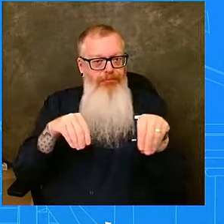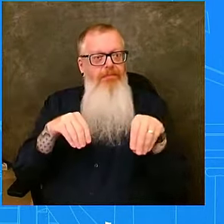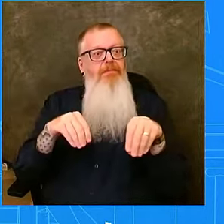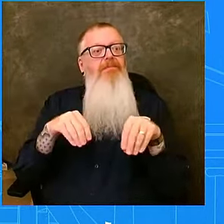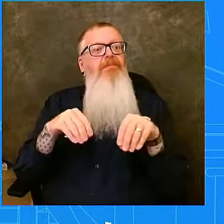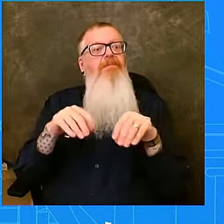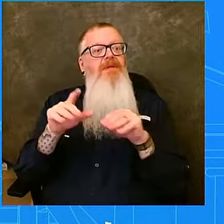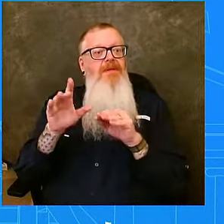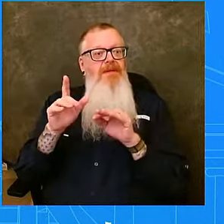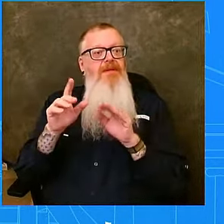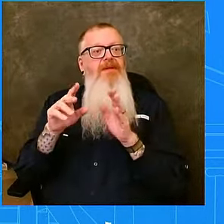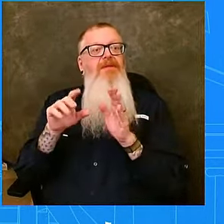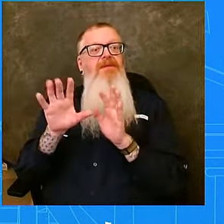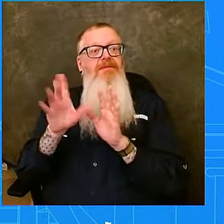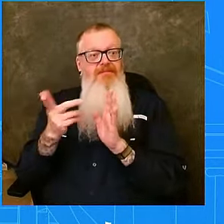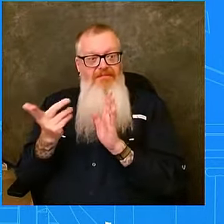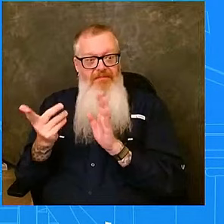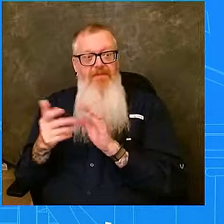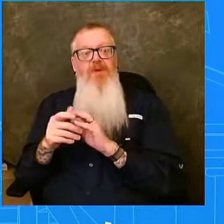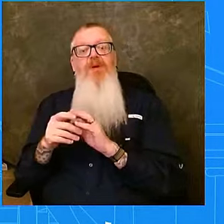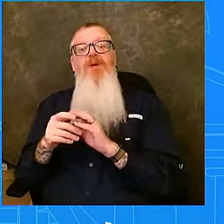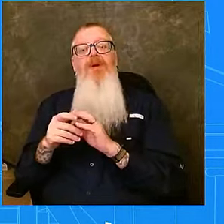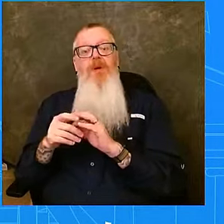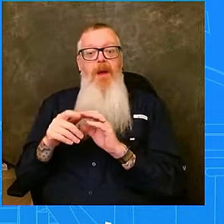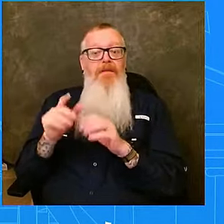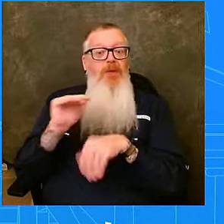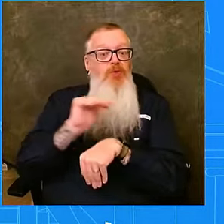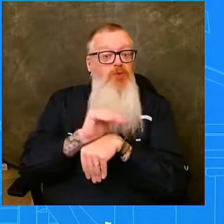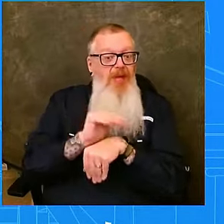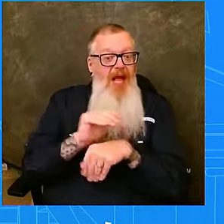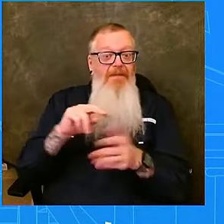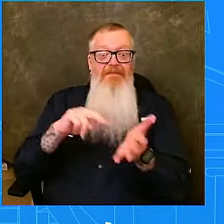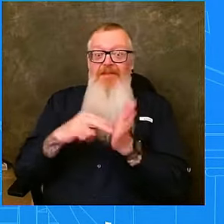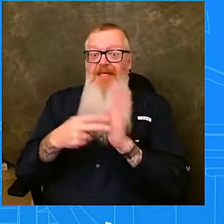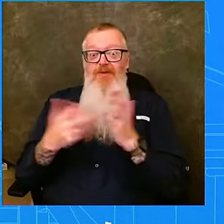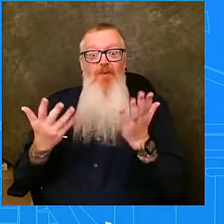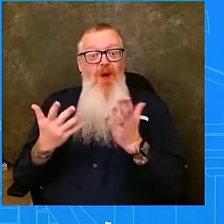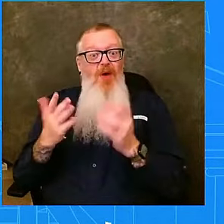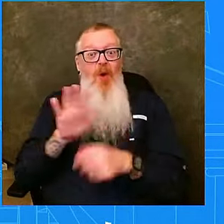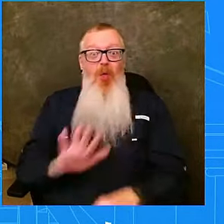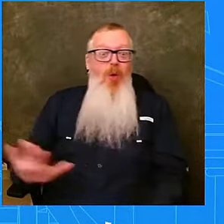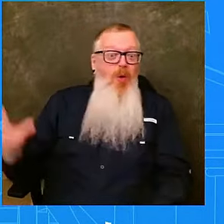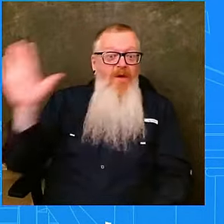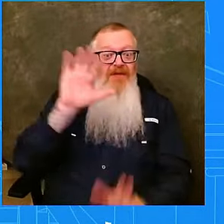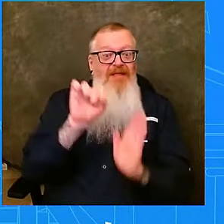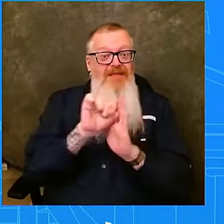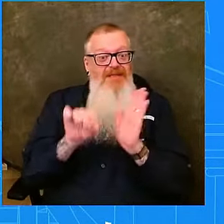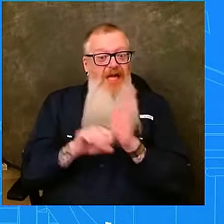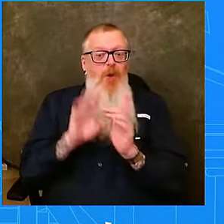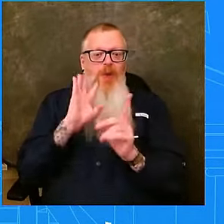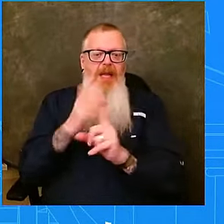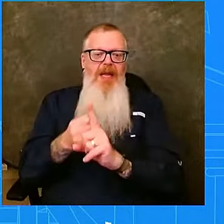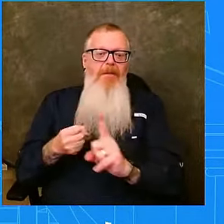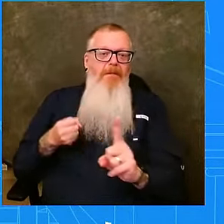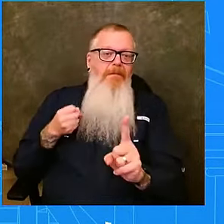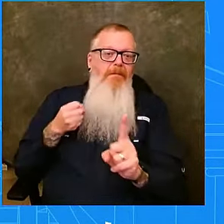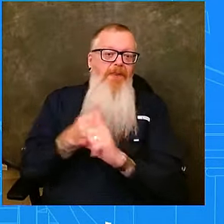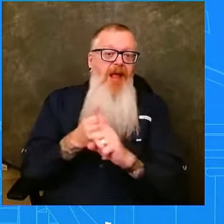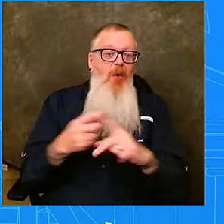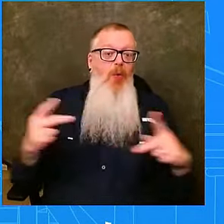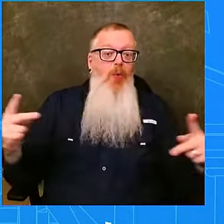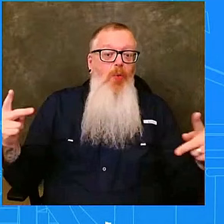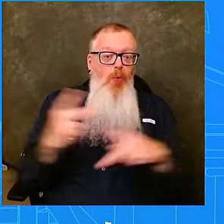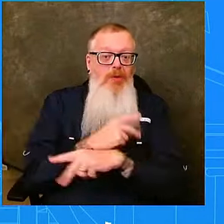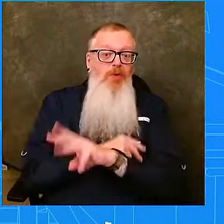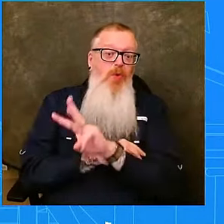catastrophic impacts across the state. We're going to see the most significant with storm surge on the west coast, but we know from Hurricane